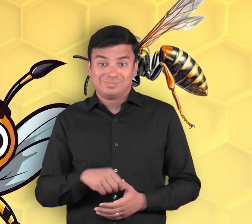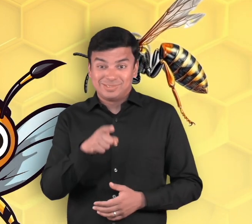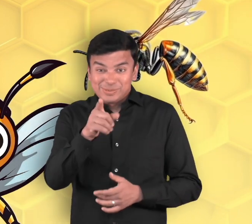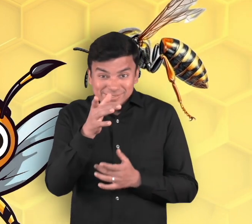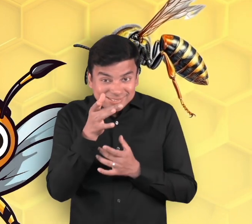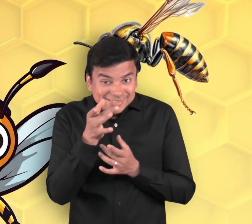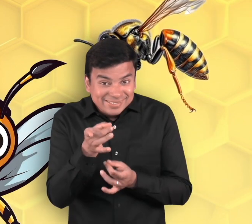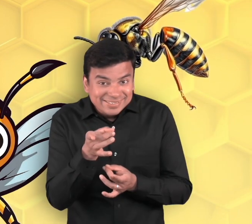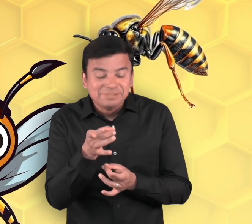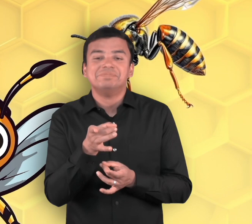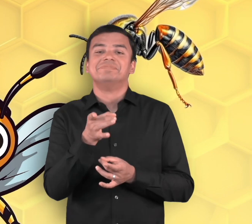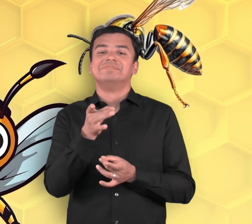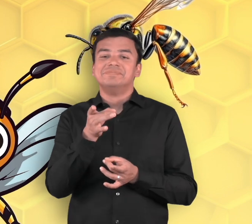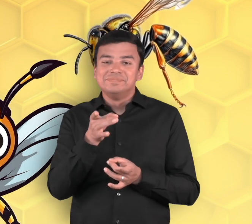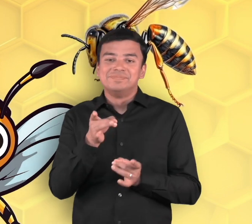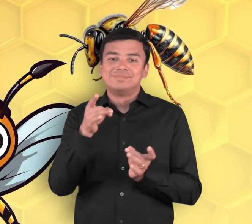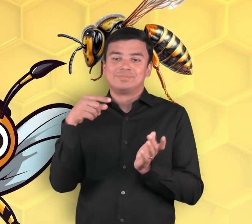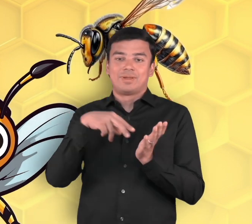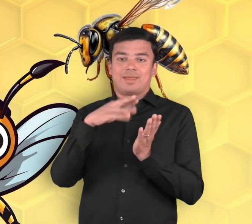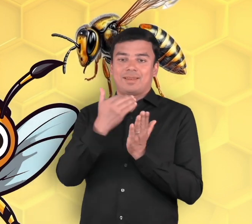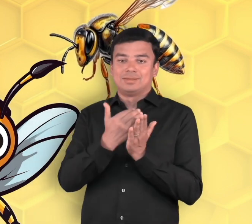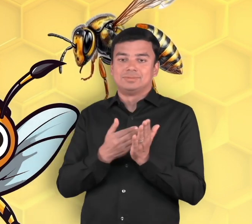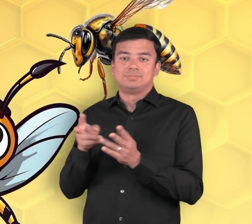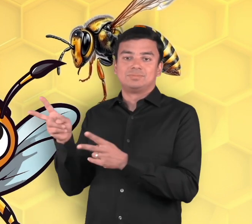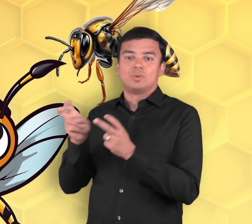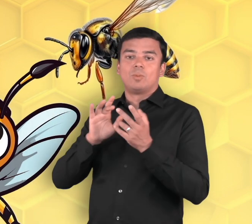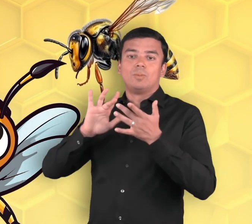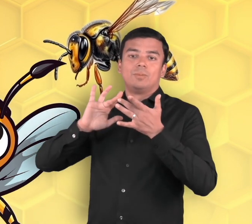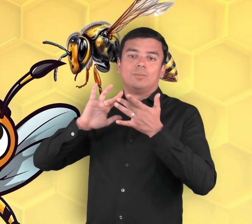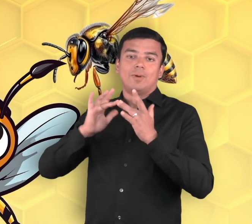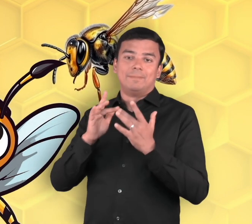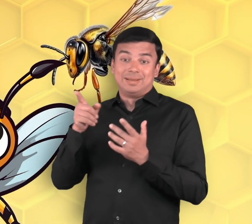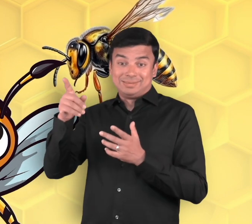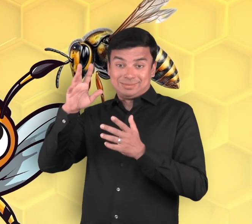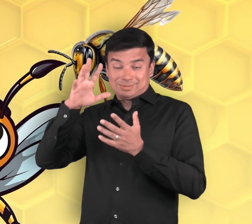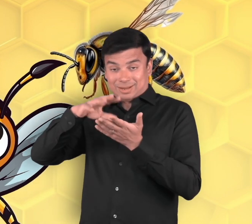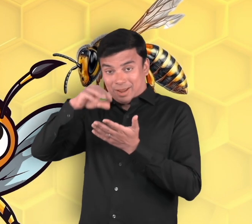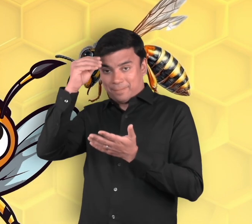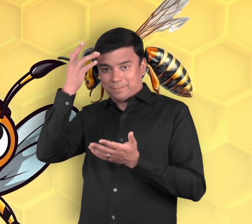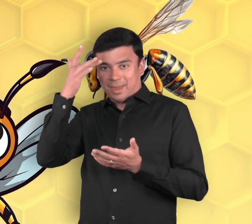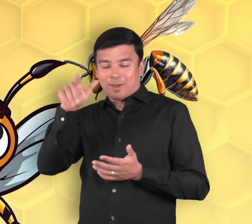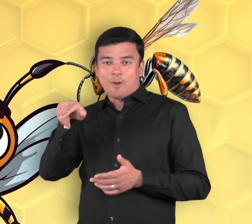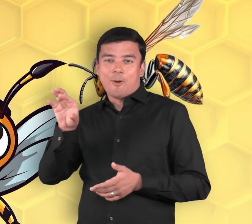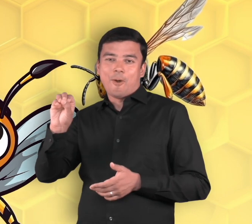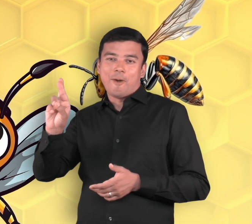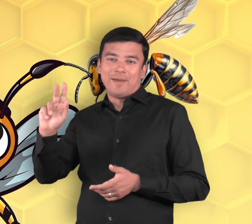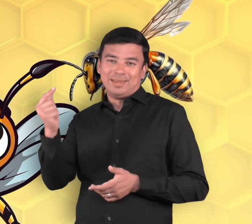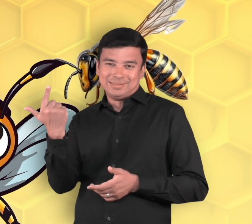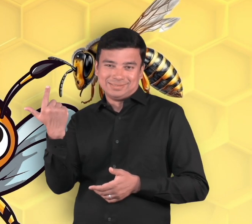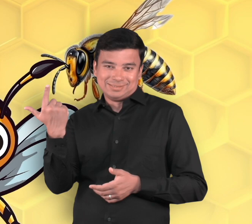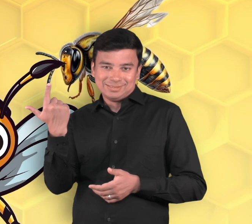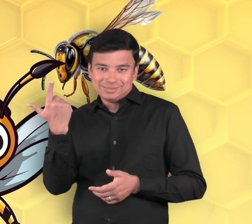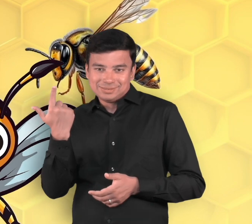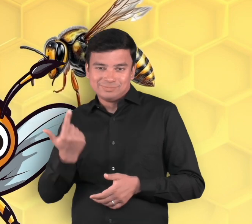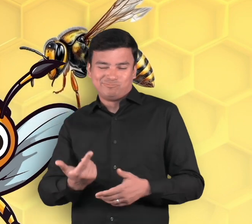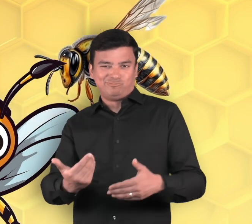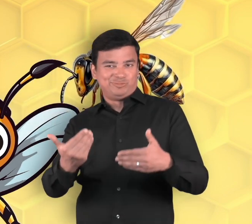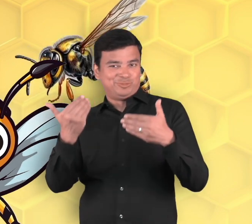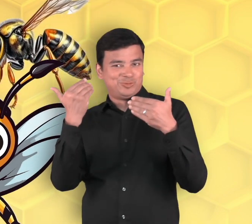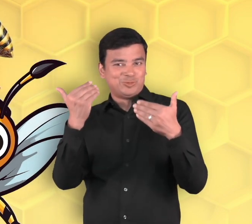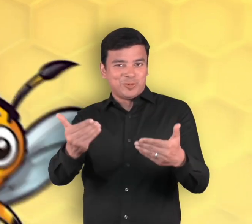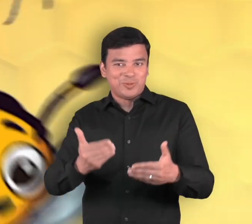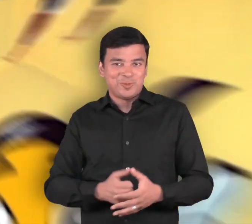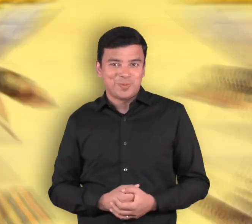You can download this lesson plan from our website, learnbright.org, and follow along as we go. Let's get